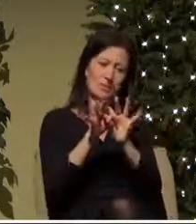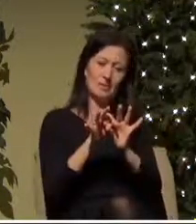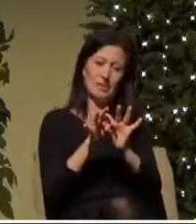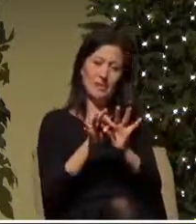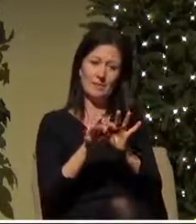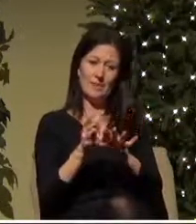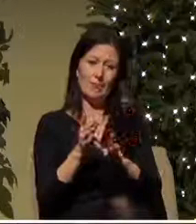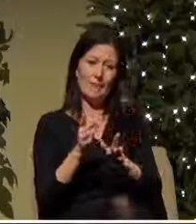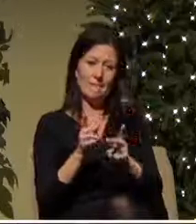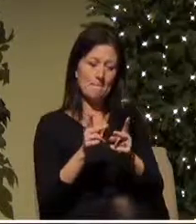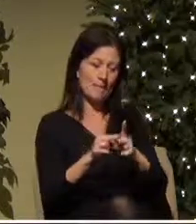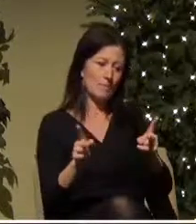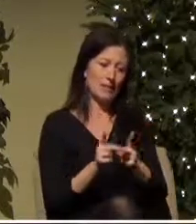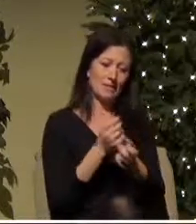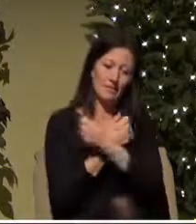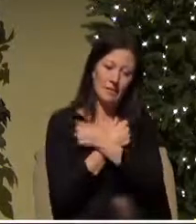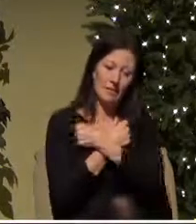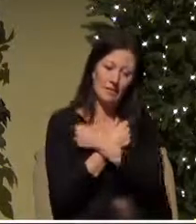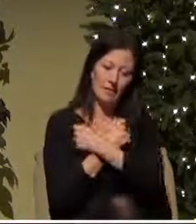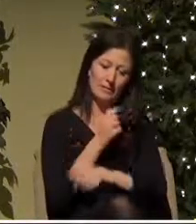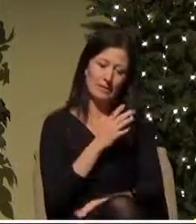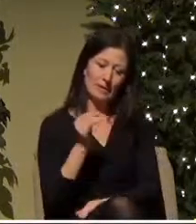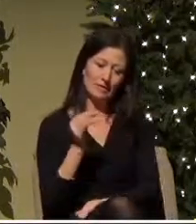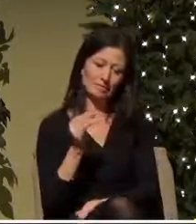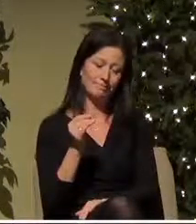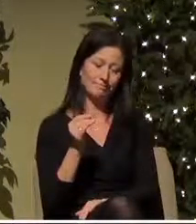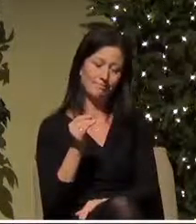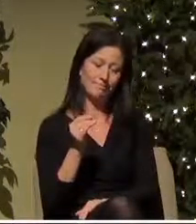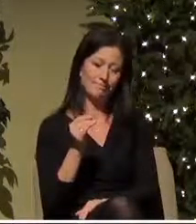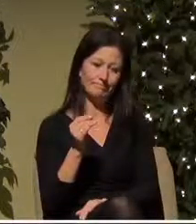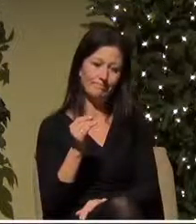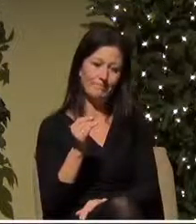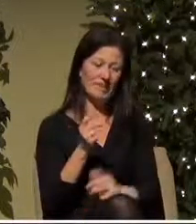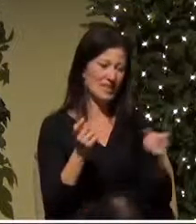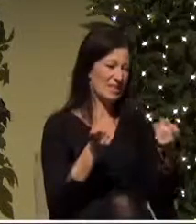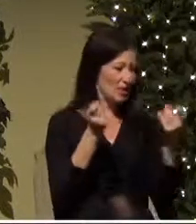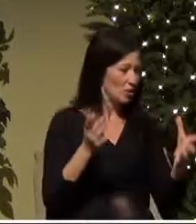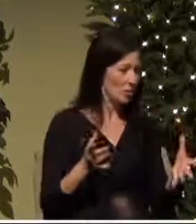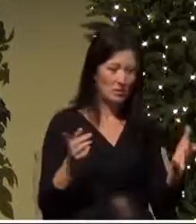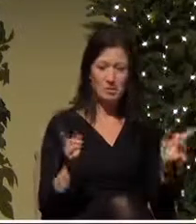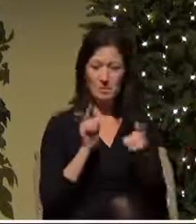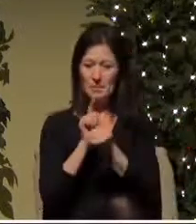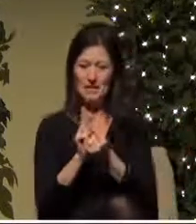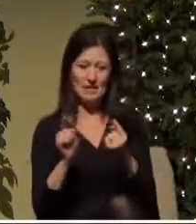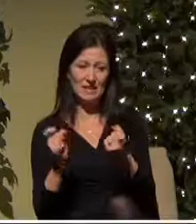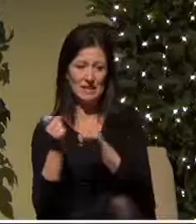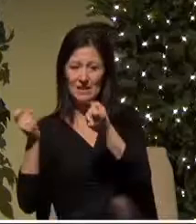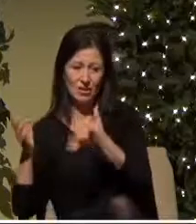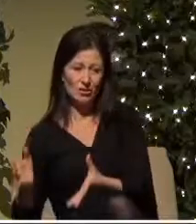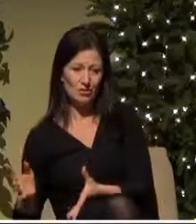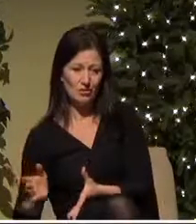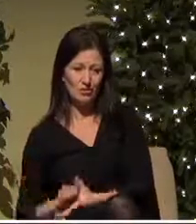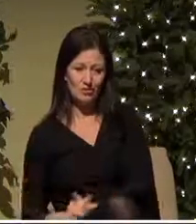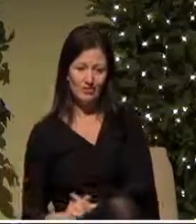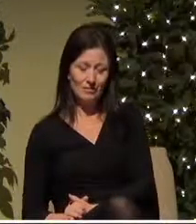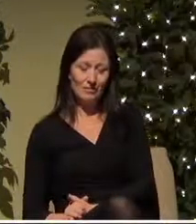a place of love a place where outcast meets outcast where sinner meets sinner